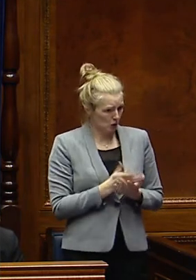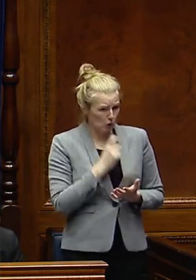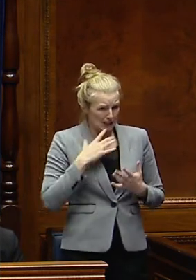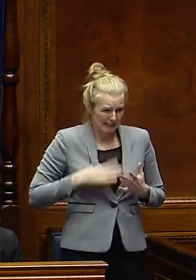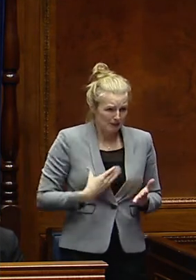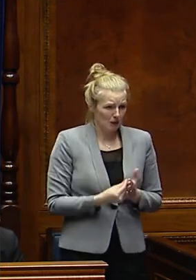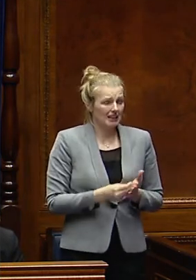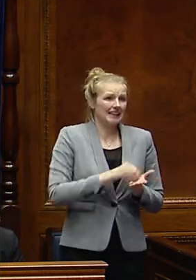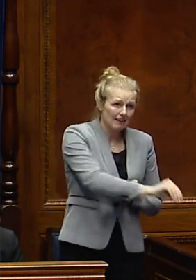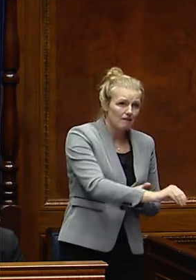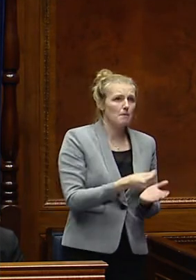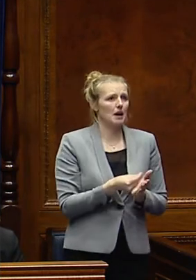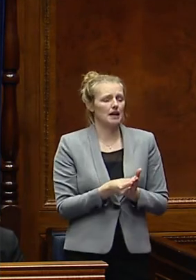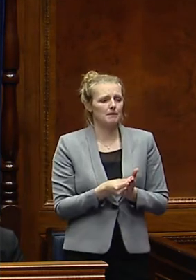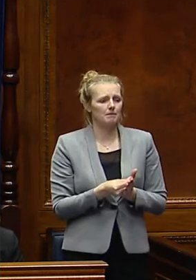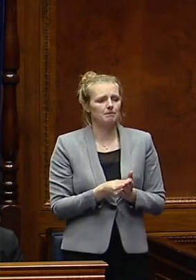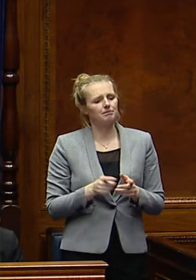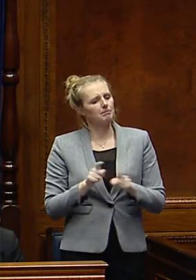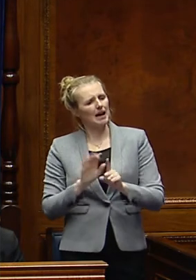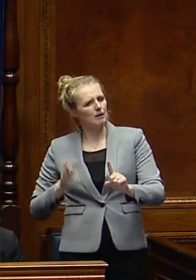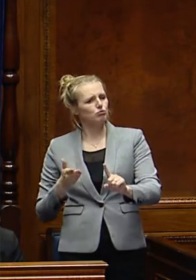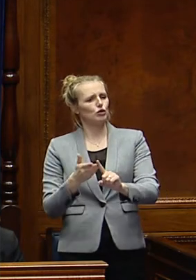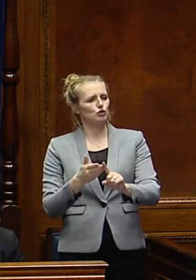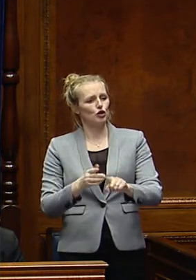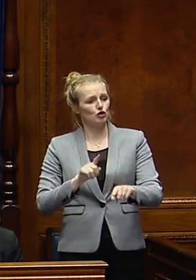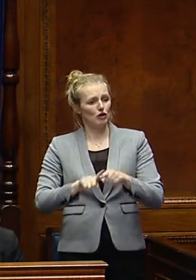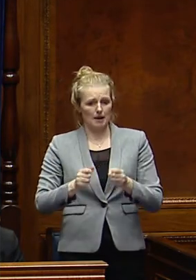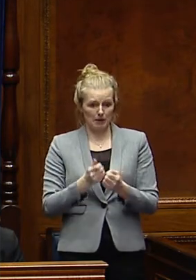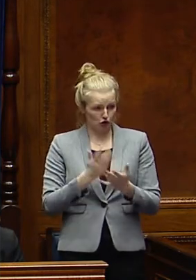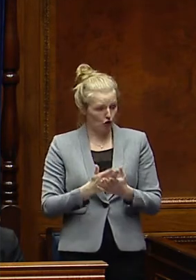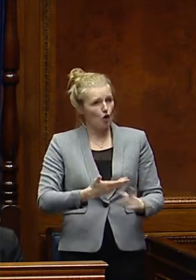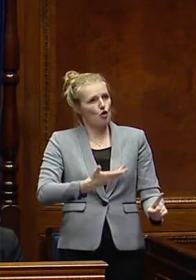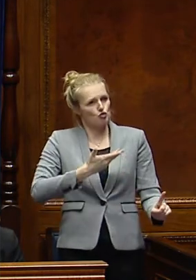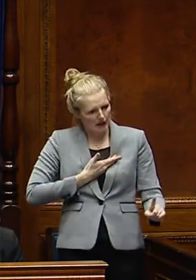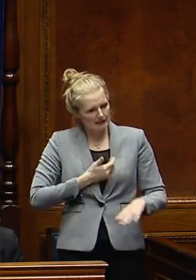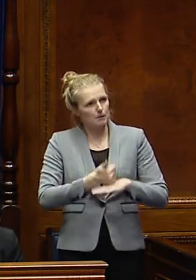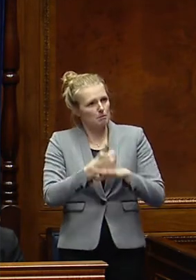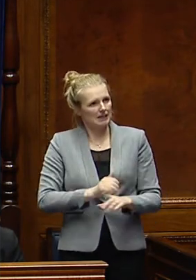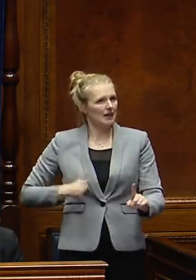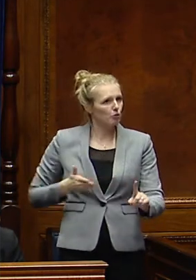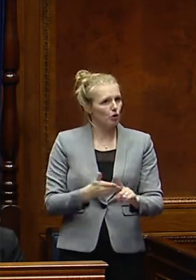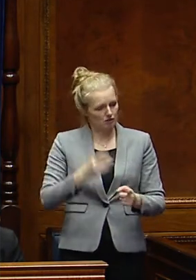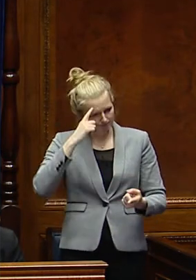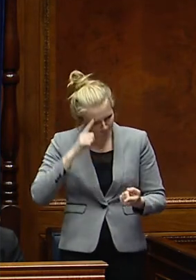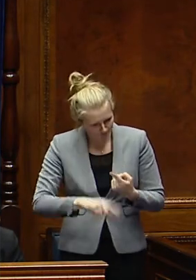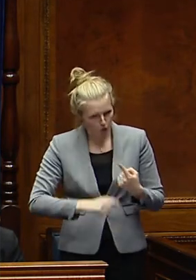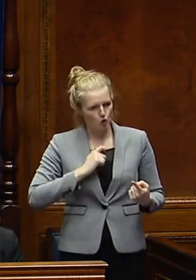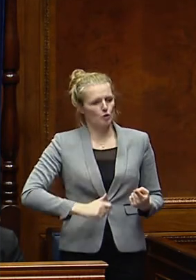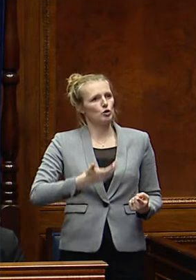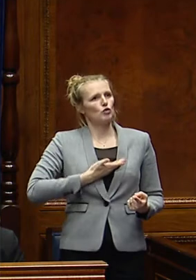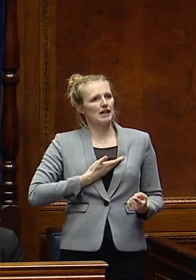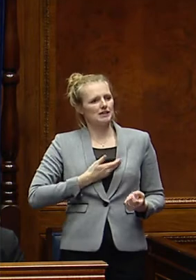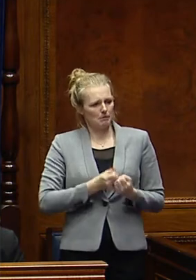it. And also my approach is to embed a rights-based approach to look at the issue of human rights, embedding human rights